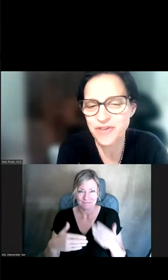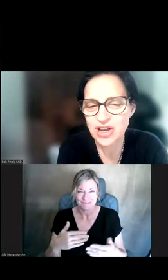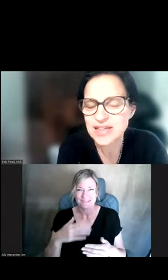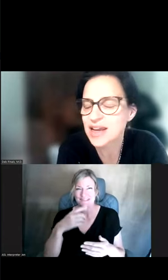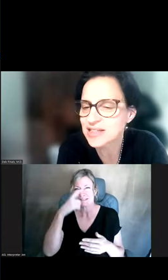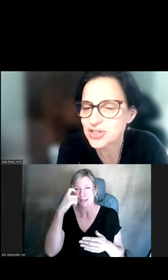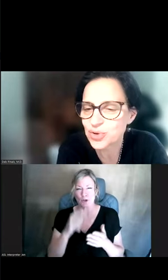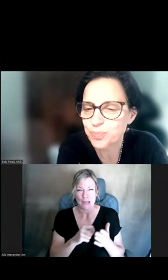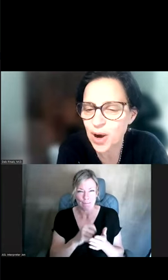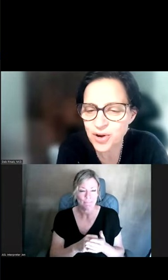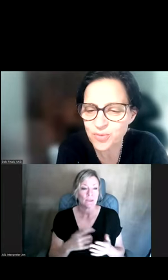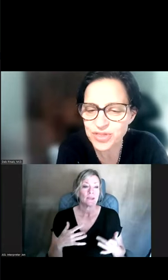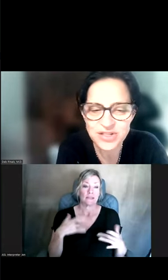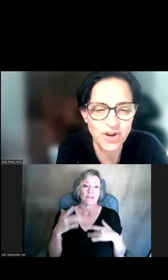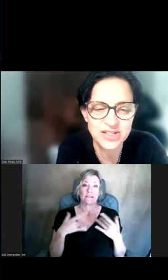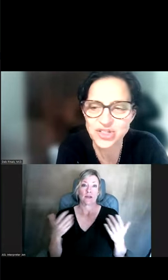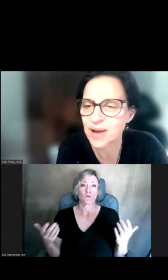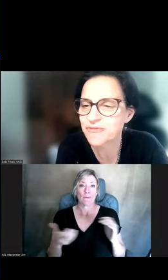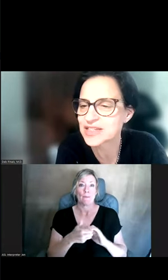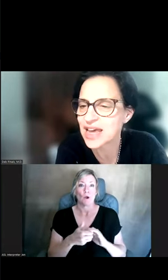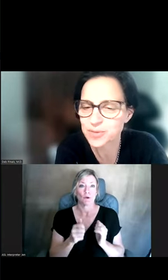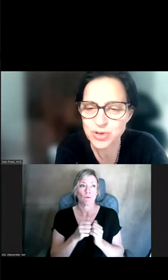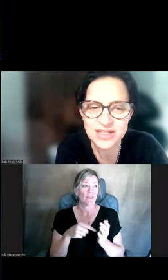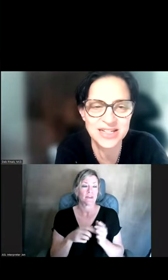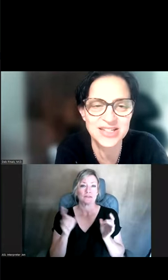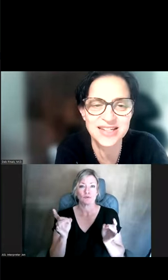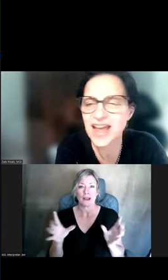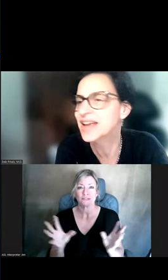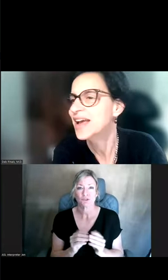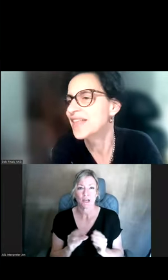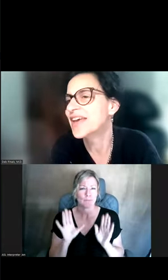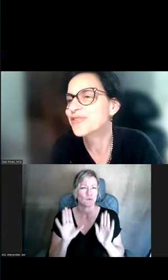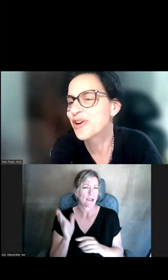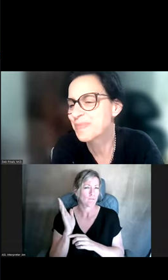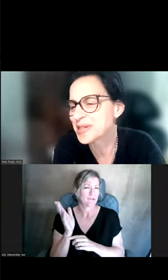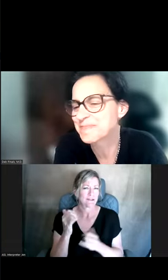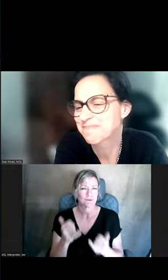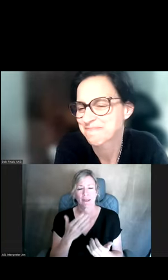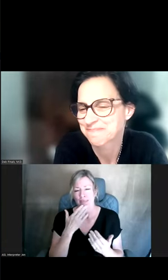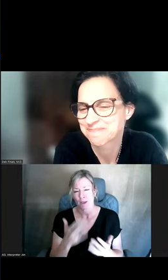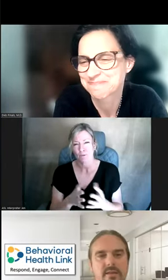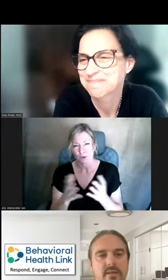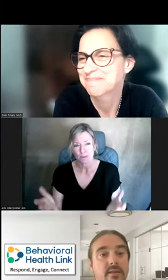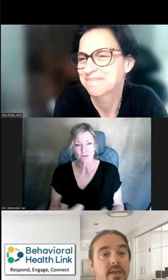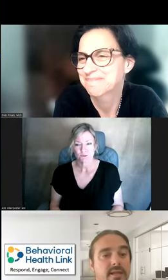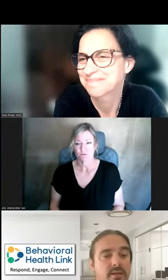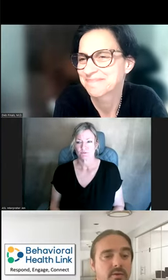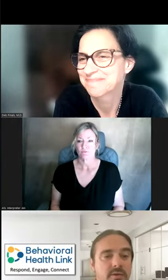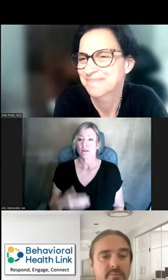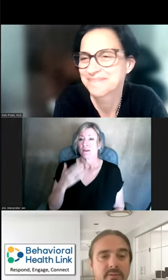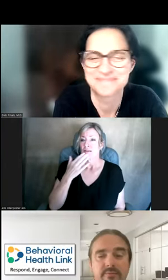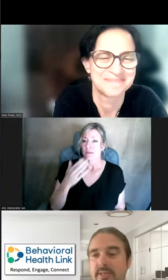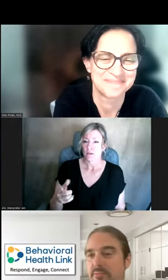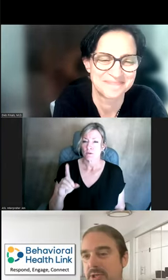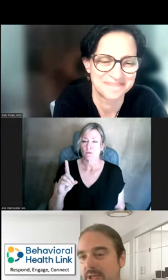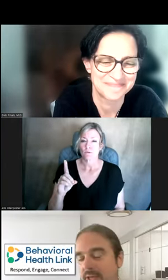I'm very excited to partner with this Crisis Jam. Fantastic presentations today. And thank you very much. And thank you,